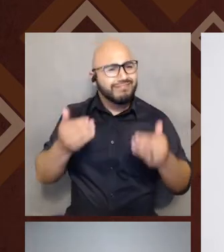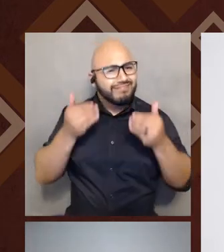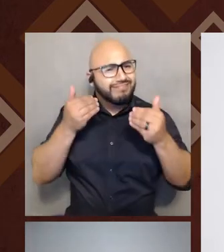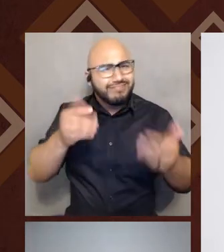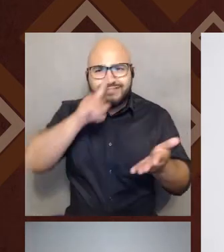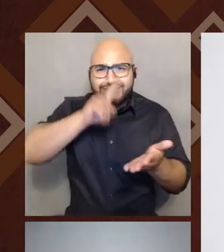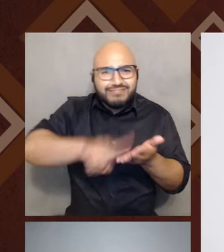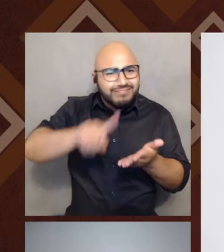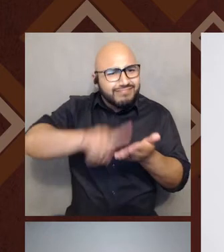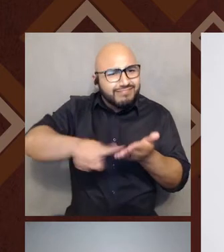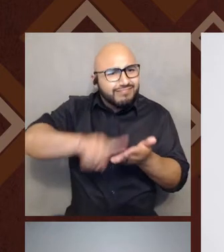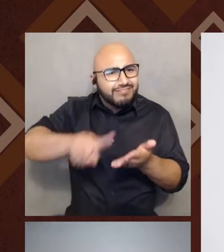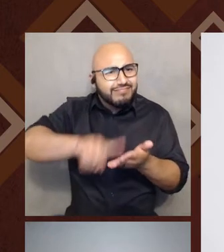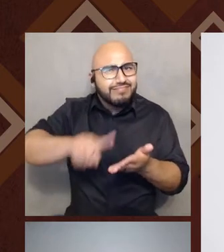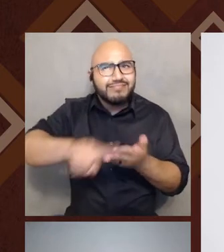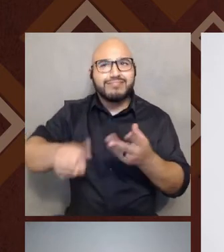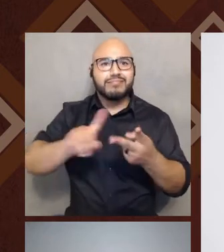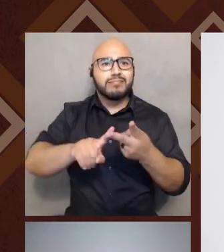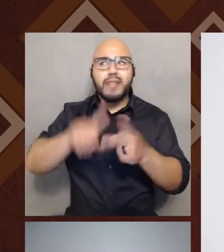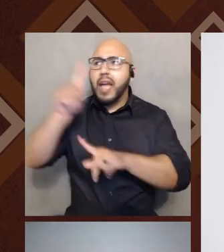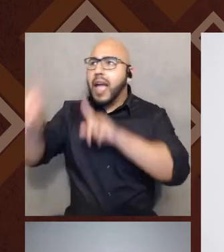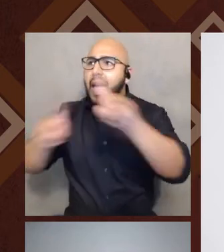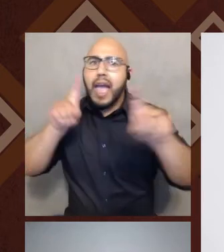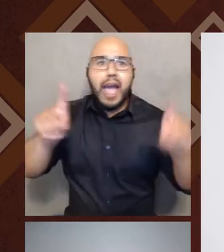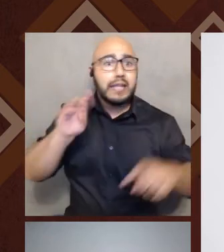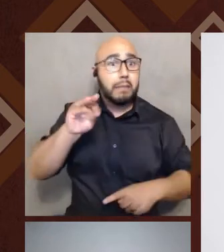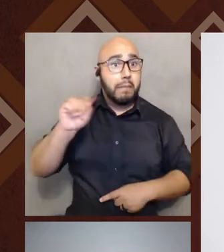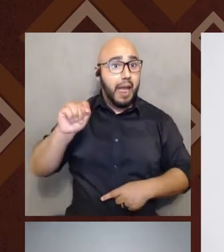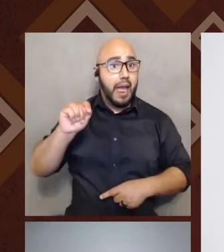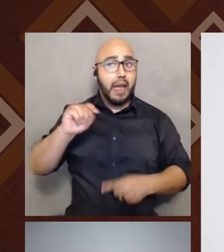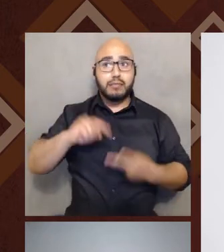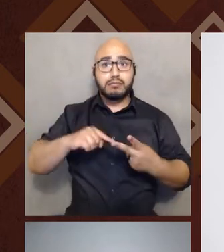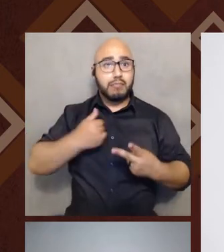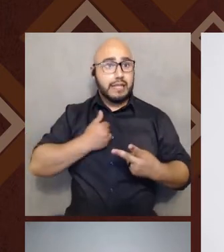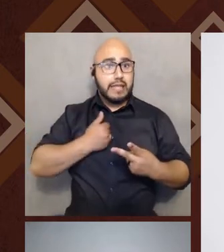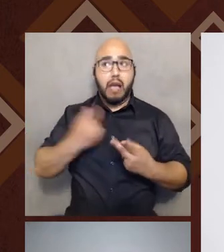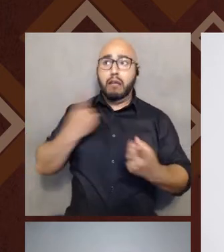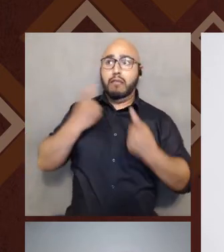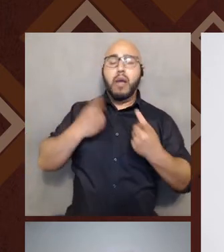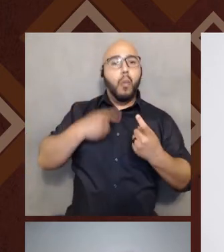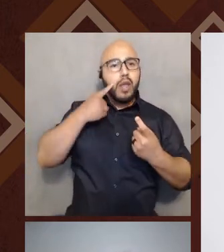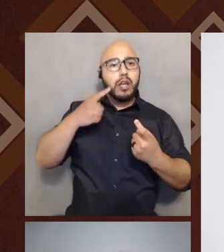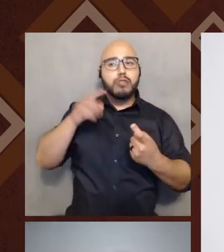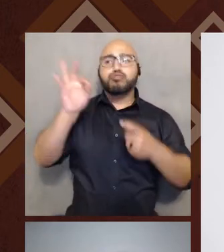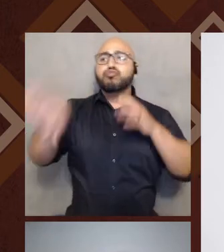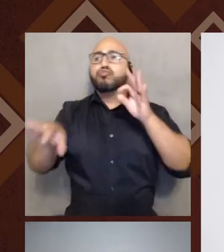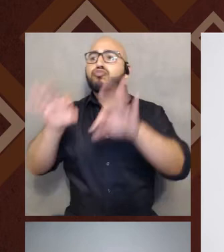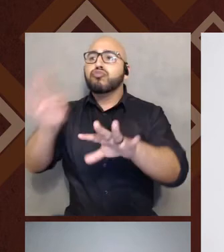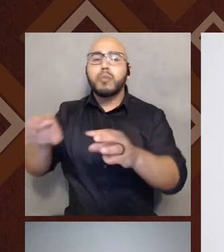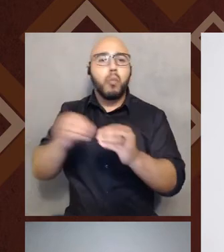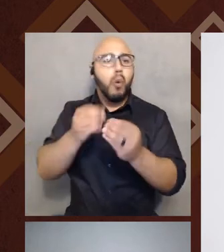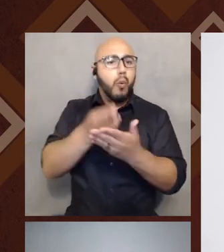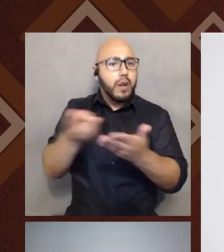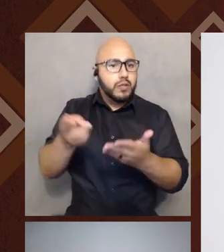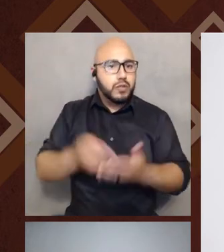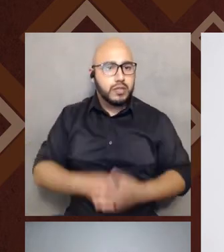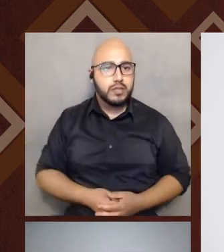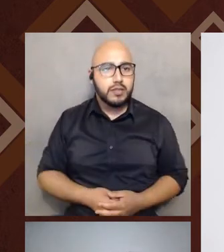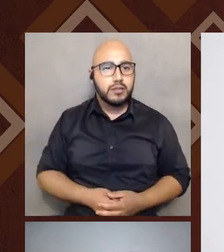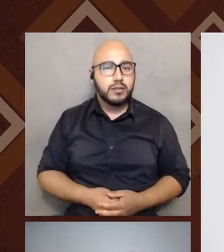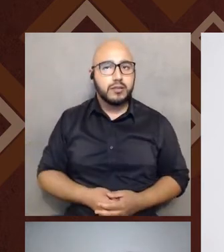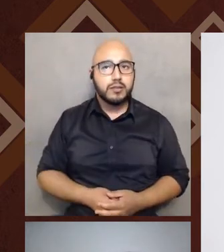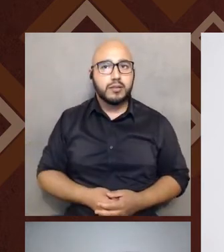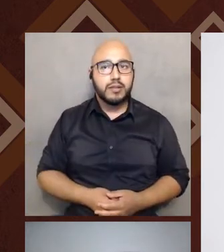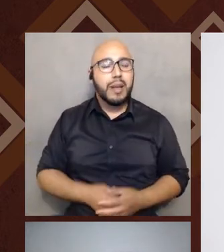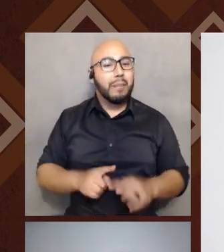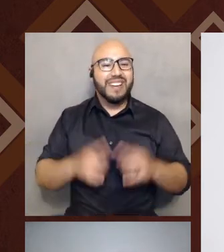search for some things or ask Matt and myself questions and we can lead you in the direction of further resources. But let's